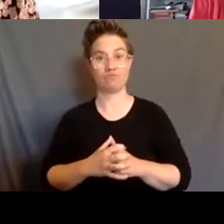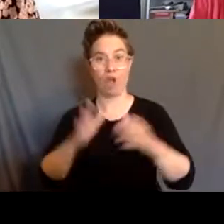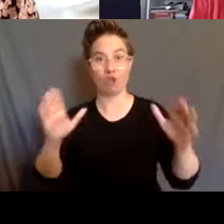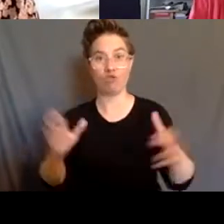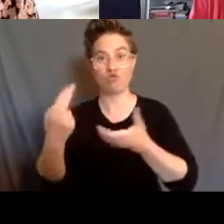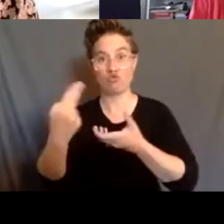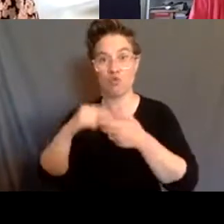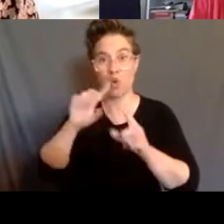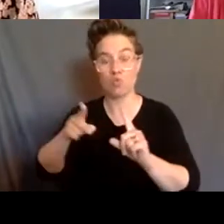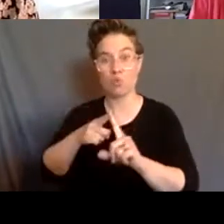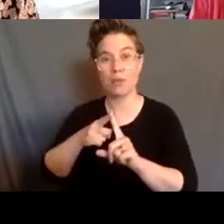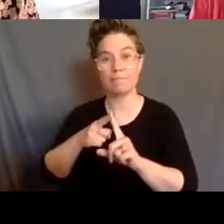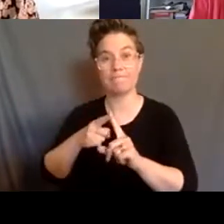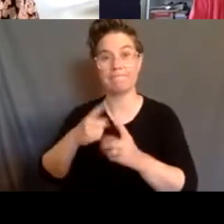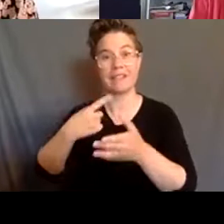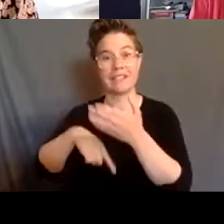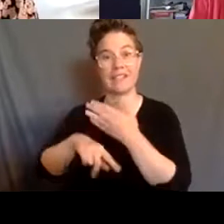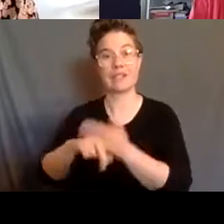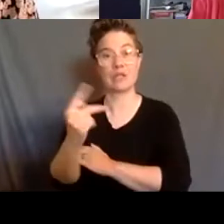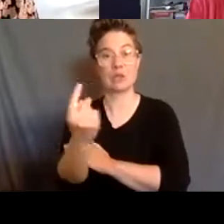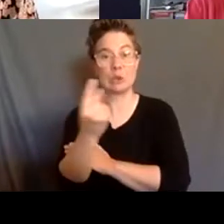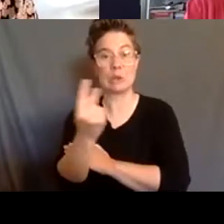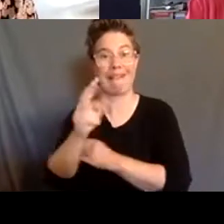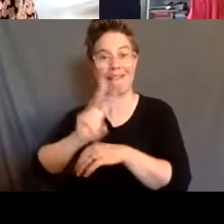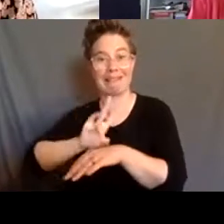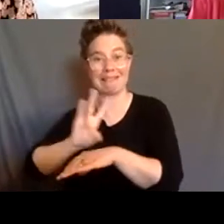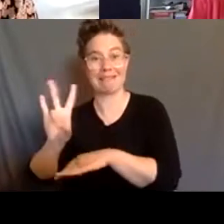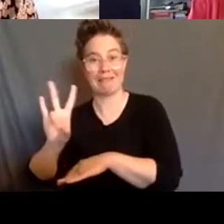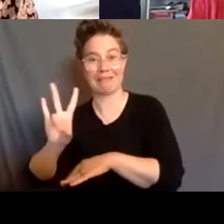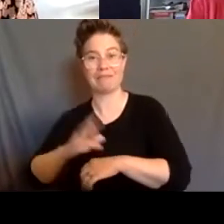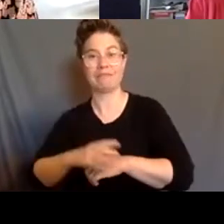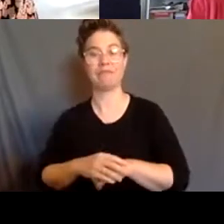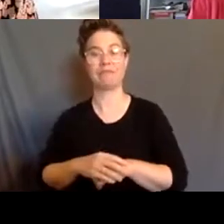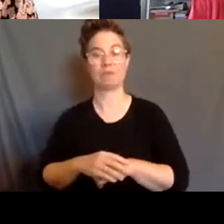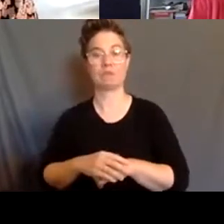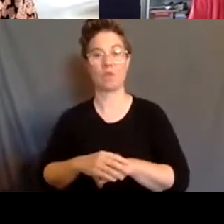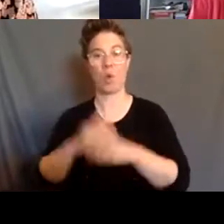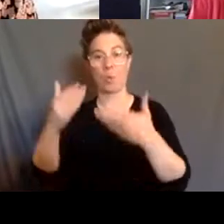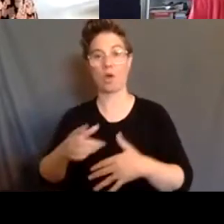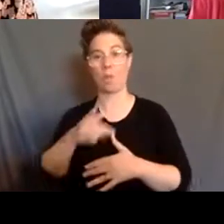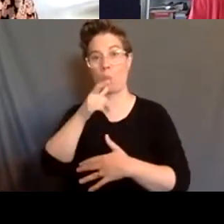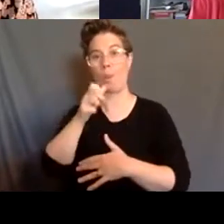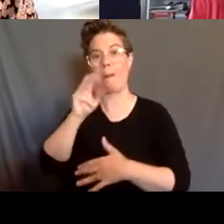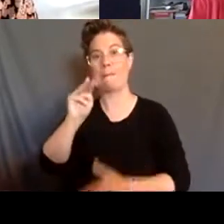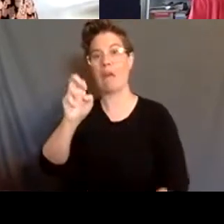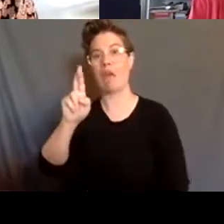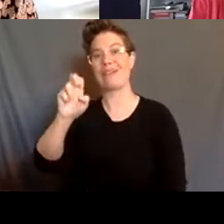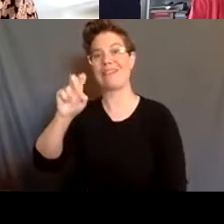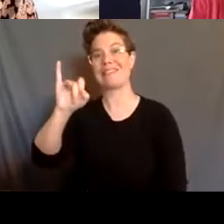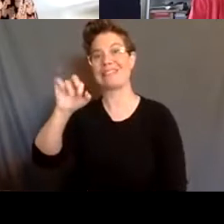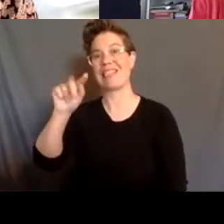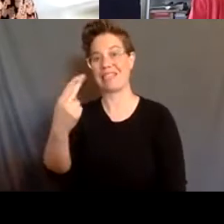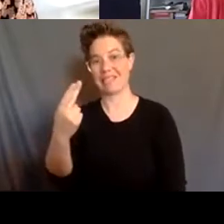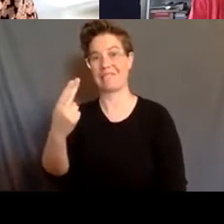23rd at 7 o'clock when we will be welcoming Meredith Toulousin for a reading